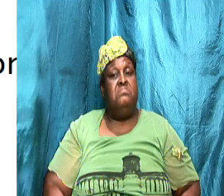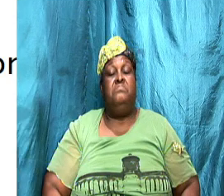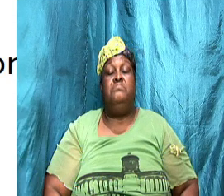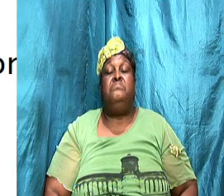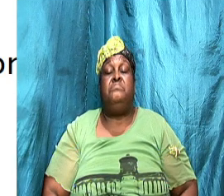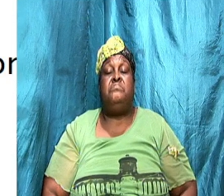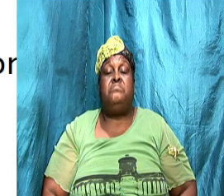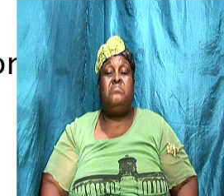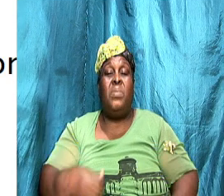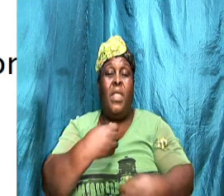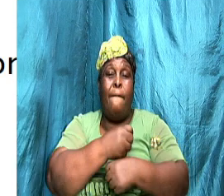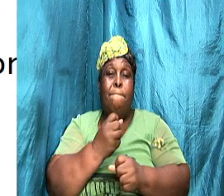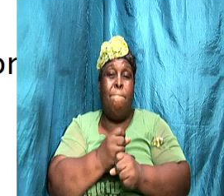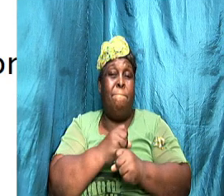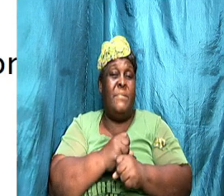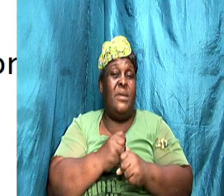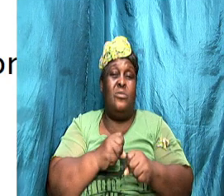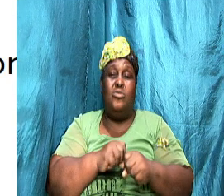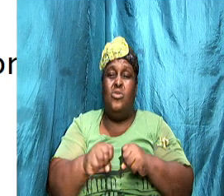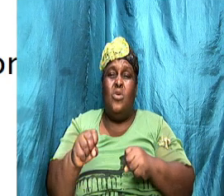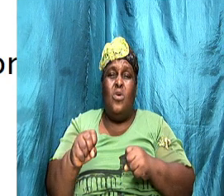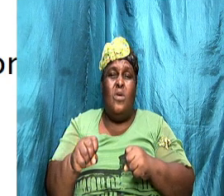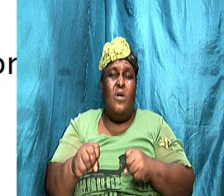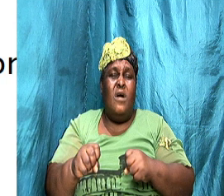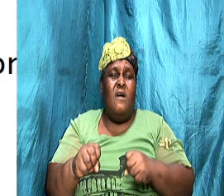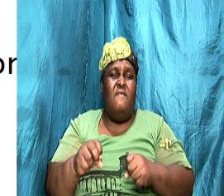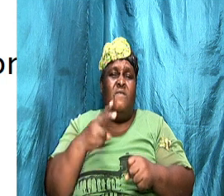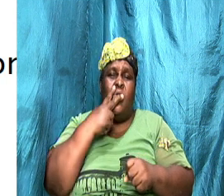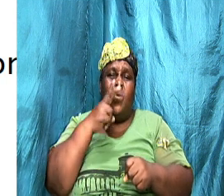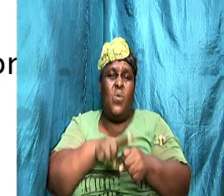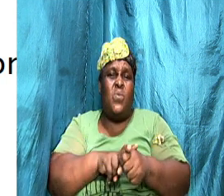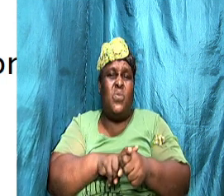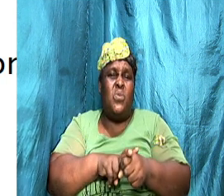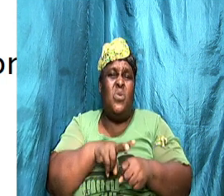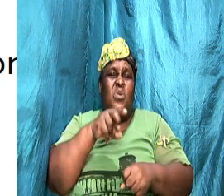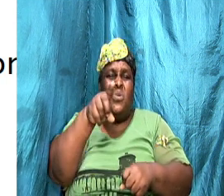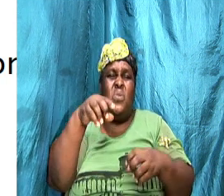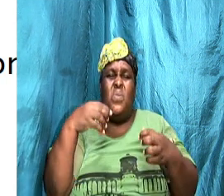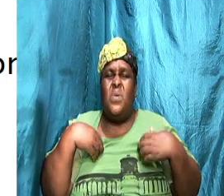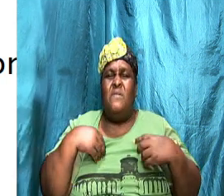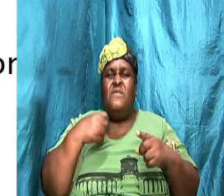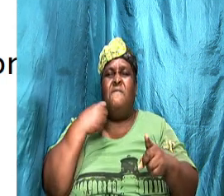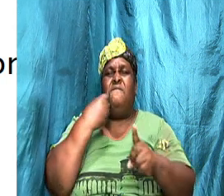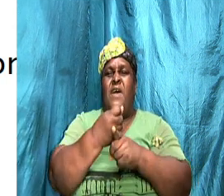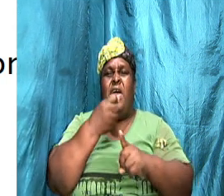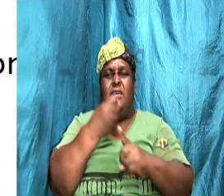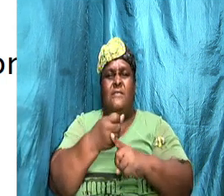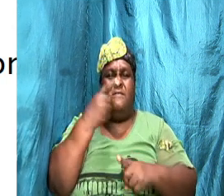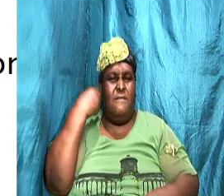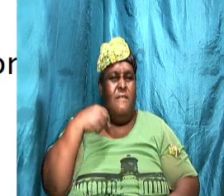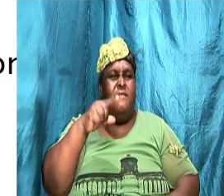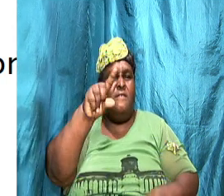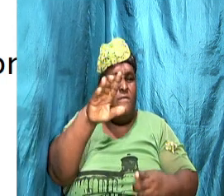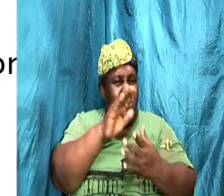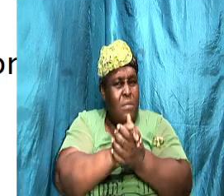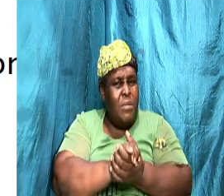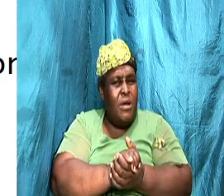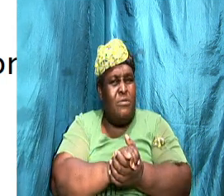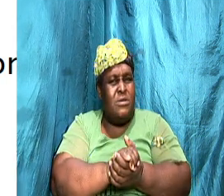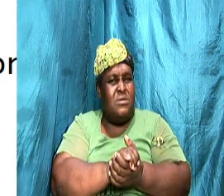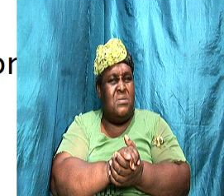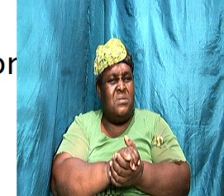and if you make such a vow you have to fight man for the thing we can't just give up the least little thing come up